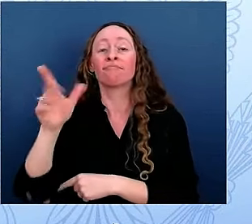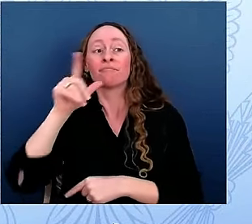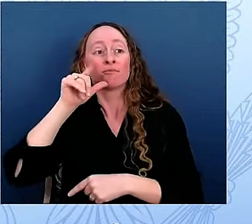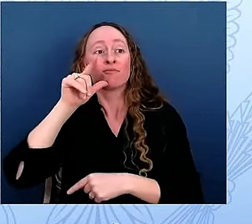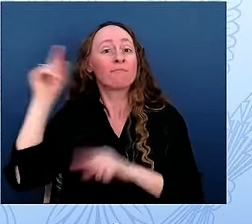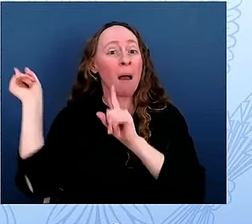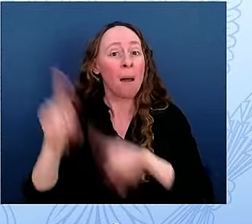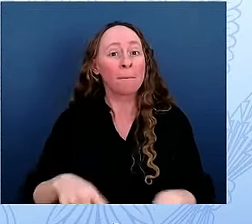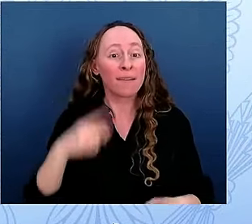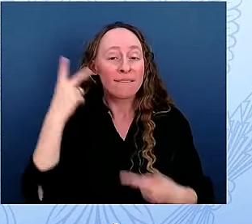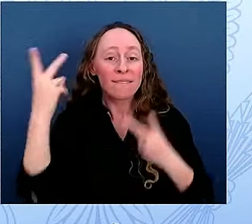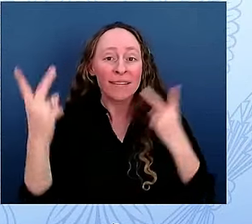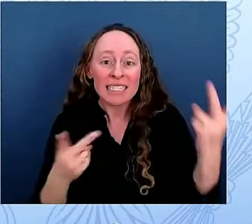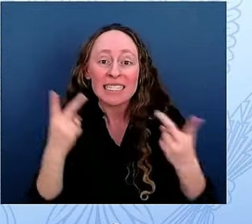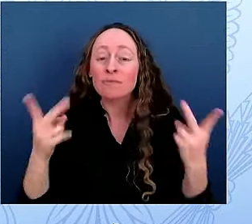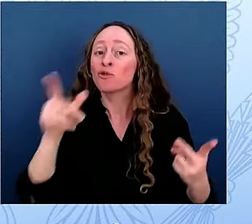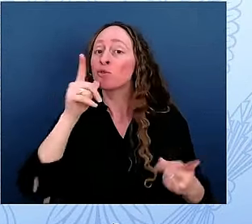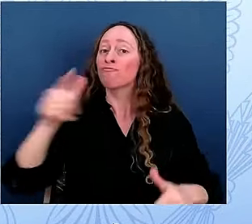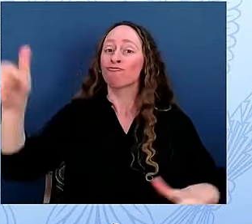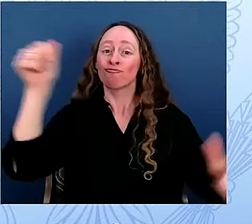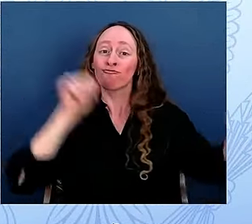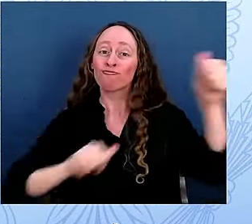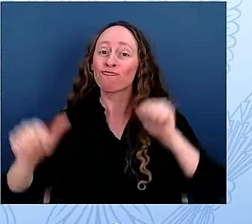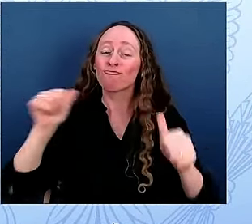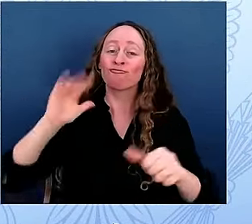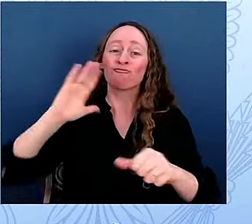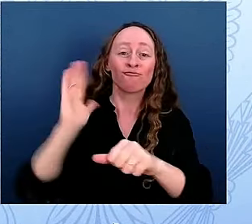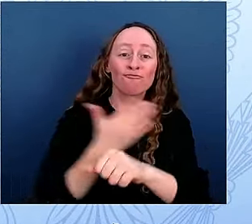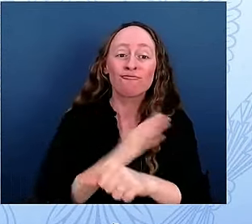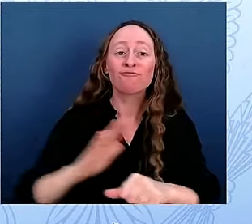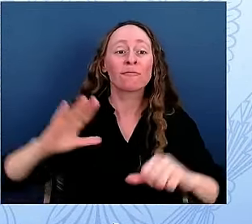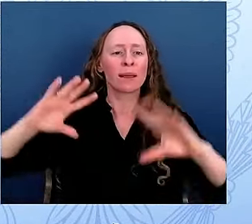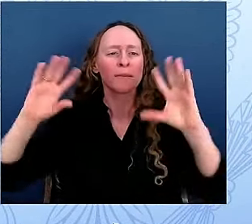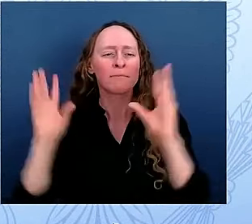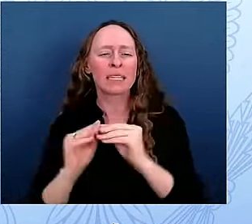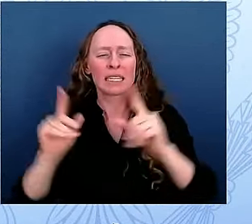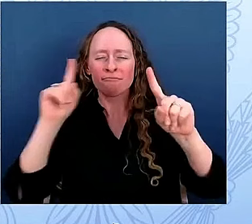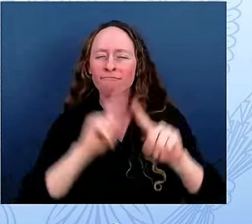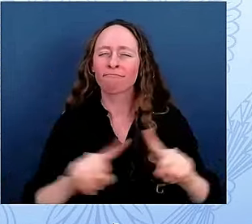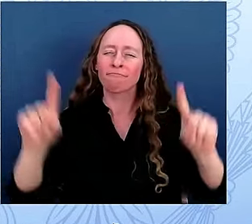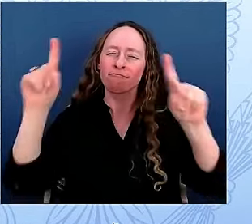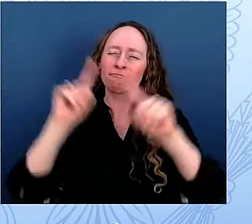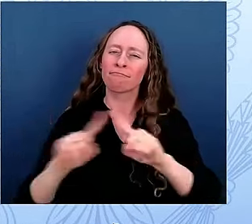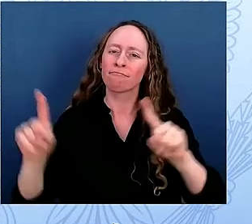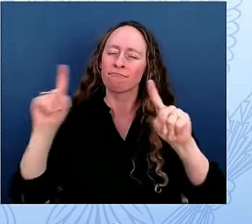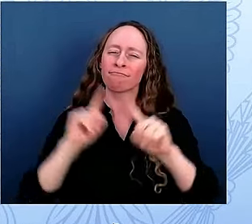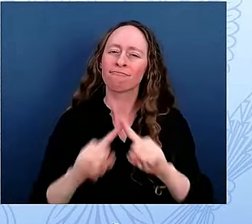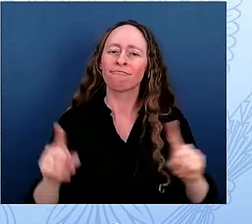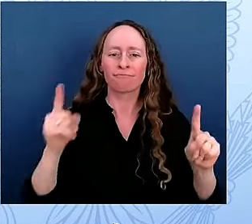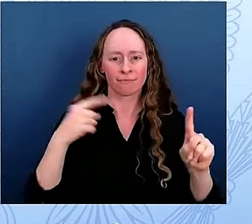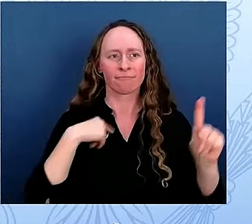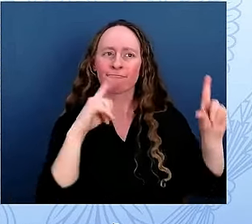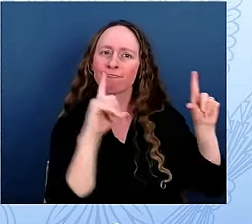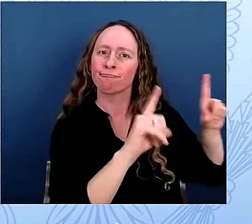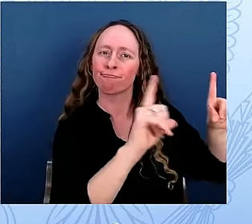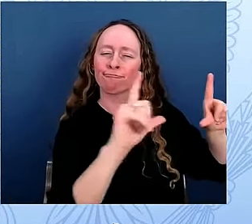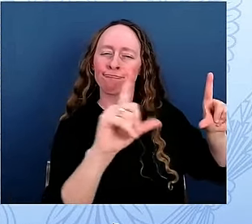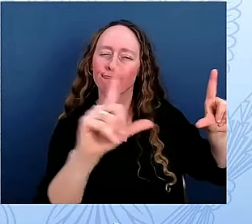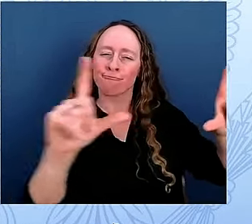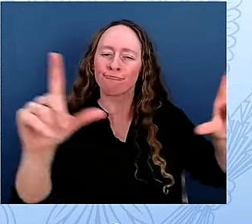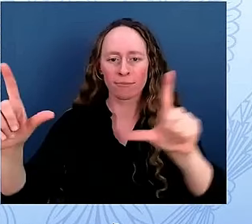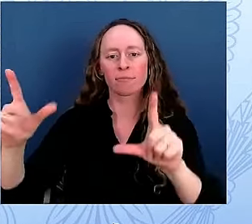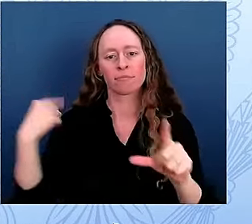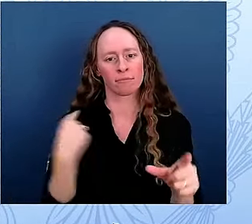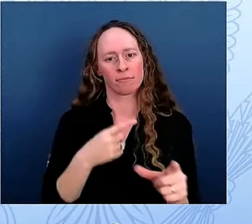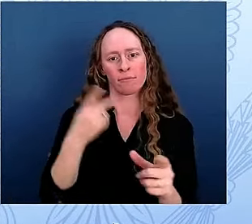future. Each one of these people who has walked through these rooms and halls have played a role in our nation's story. And they reflect the